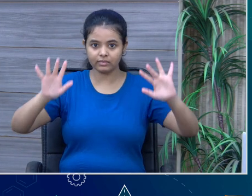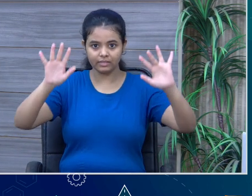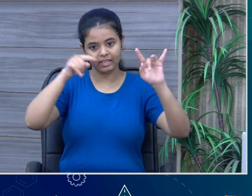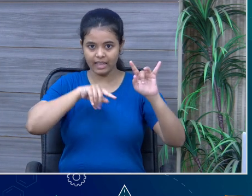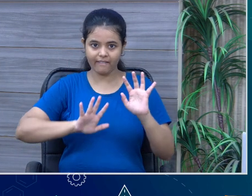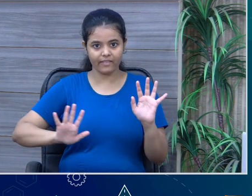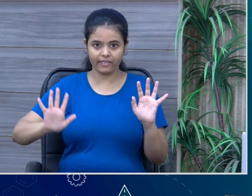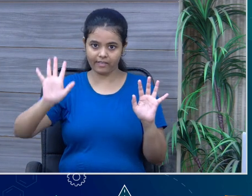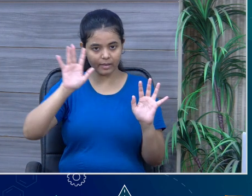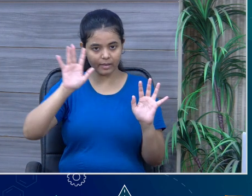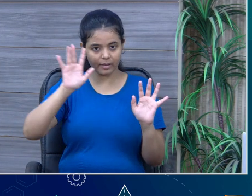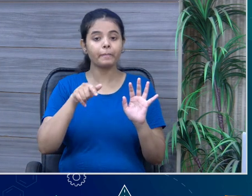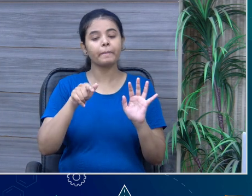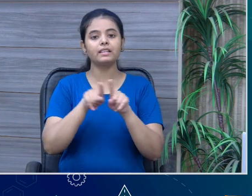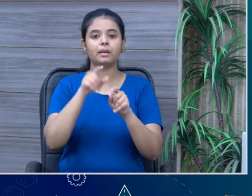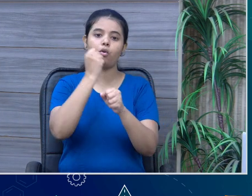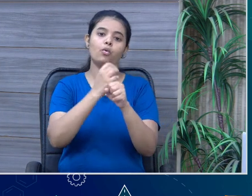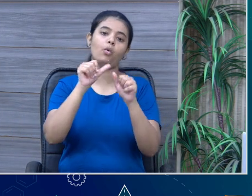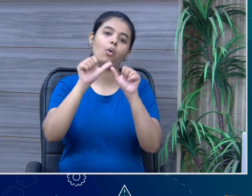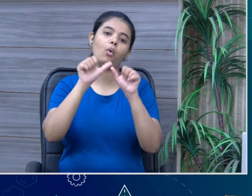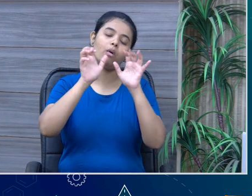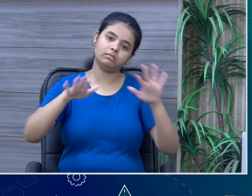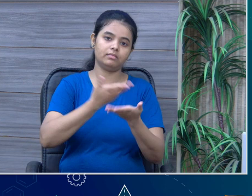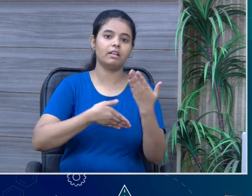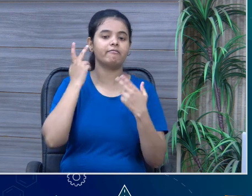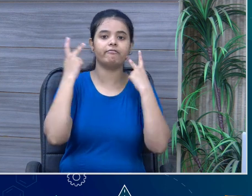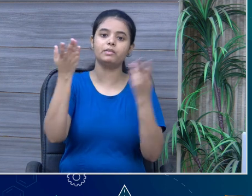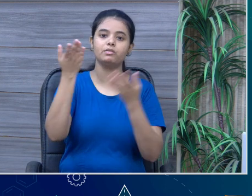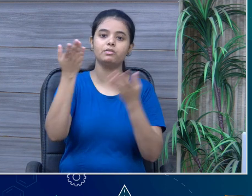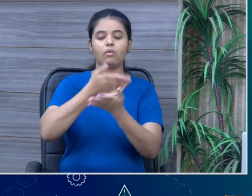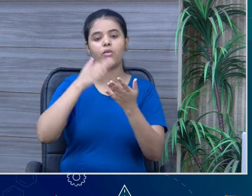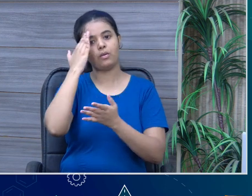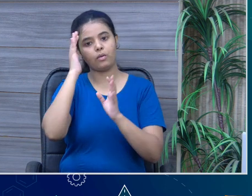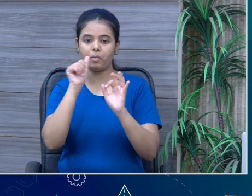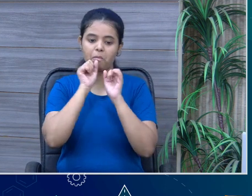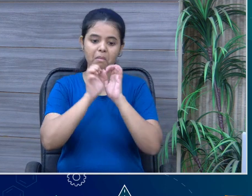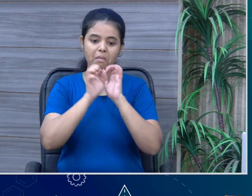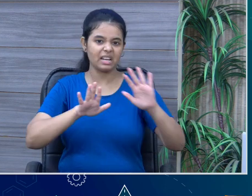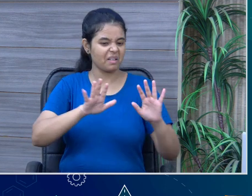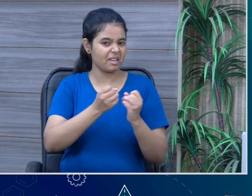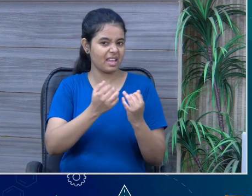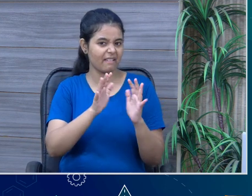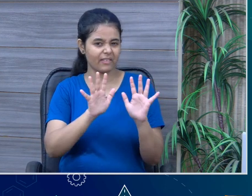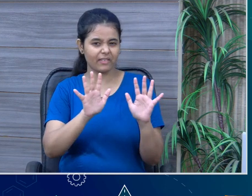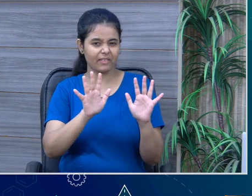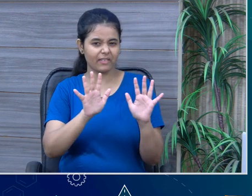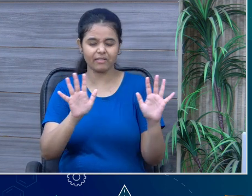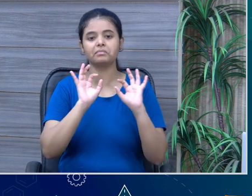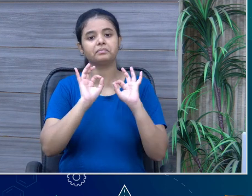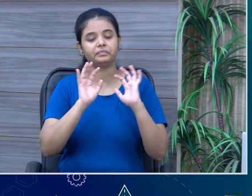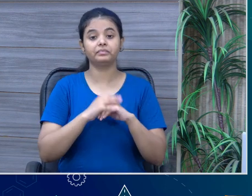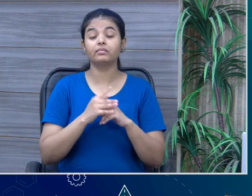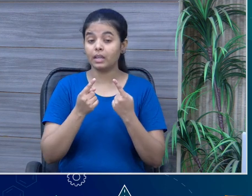of seas are there. And then Goa is famous for all the seashores and everything. Most of the rivers and Arabian Sea and everything is there only.